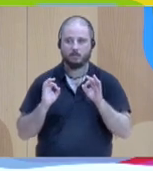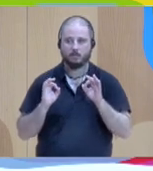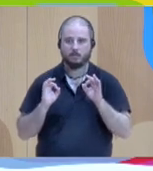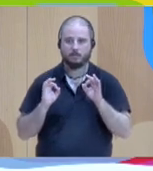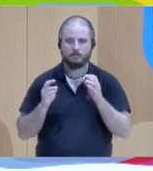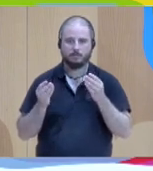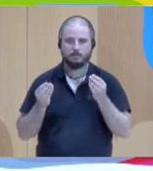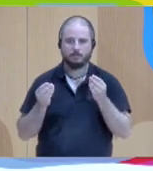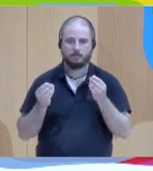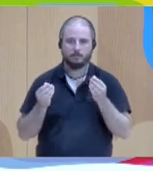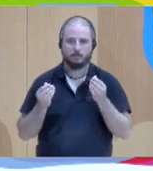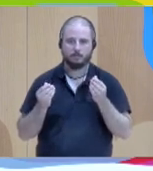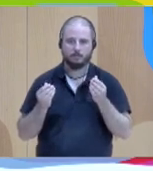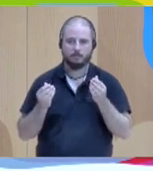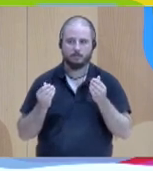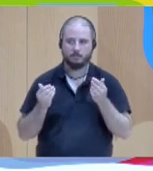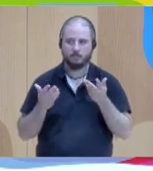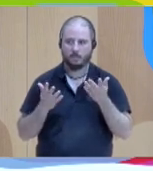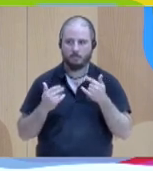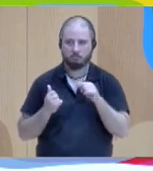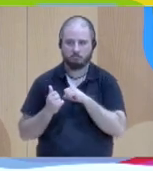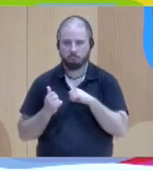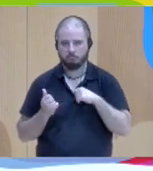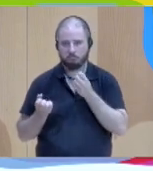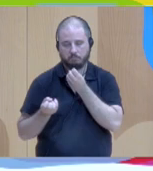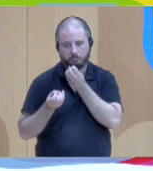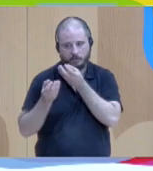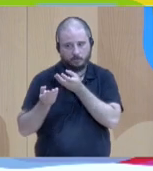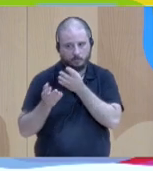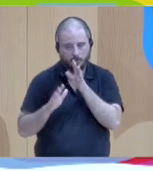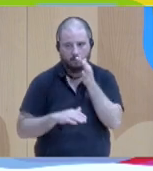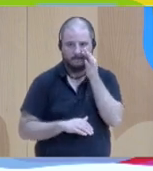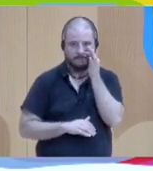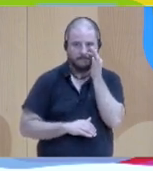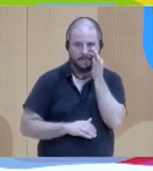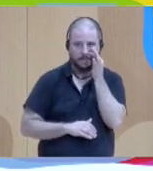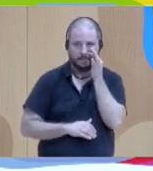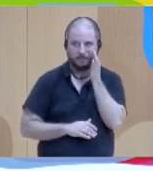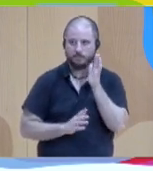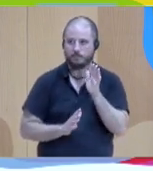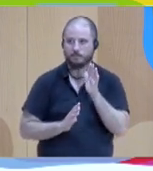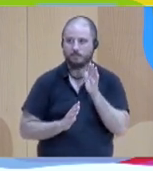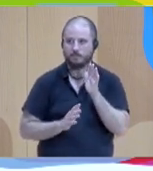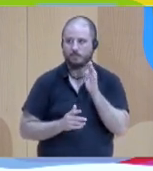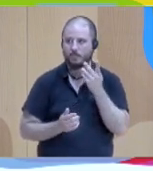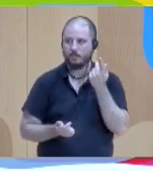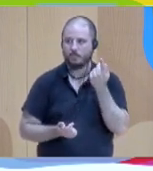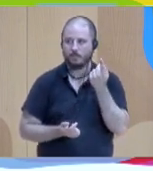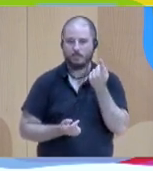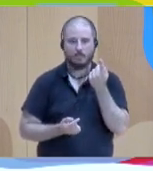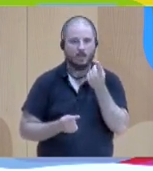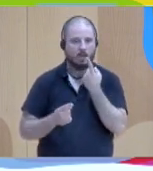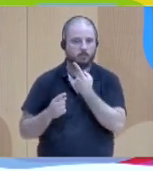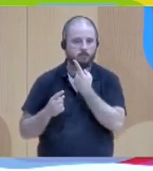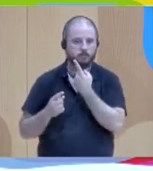which it is. But I want to highlight some turning points, total turning points